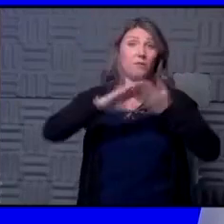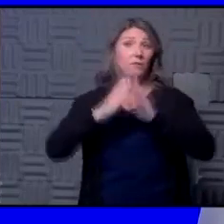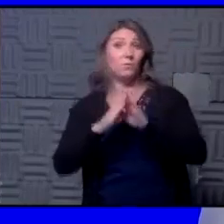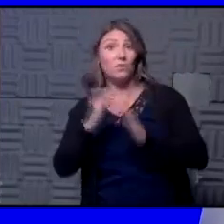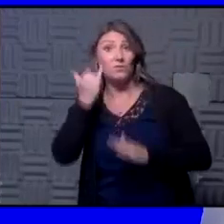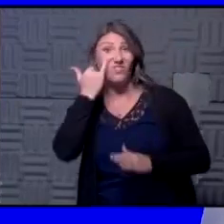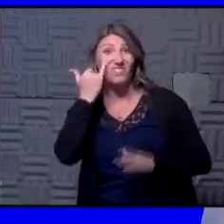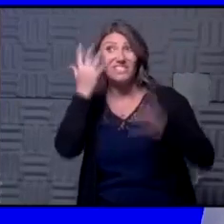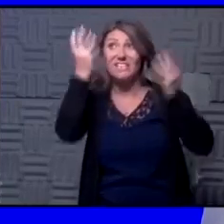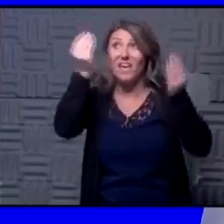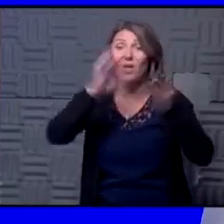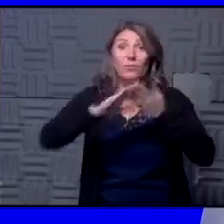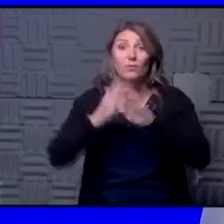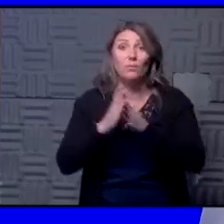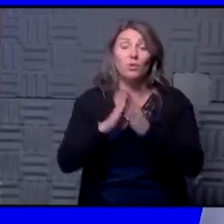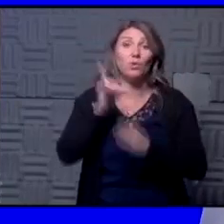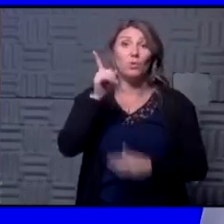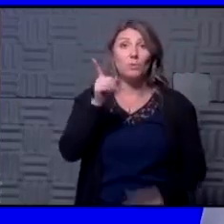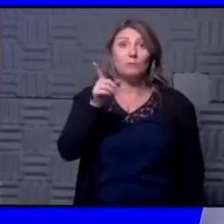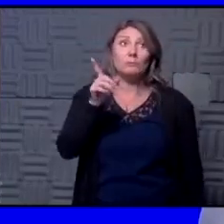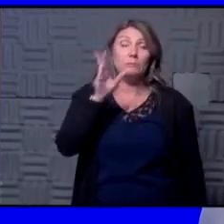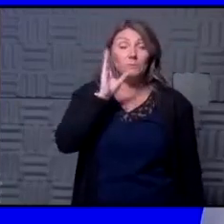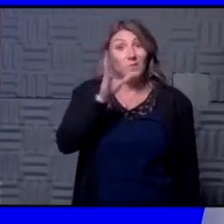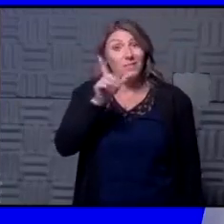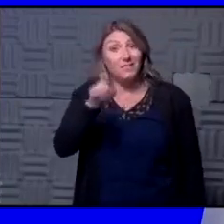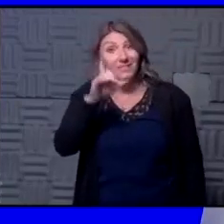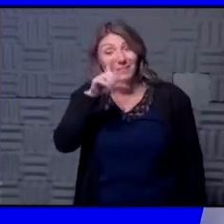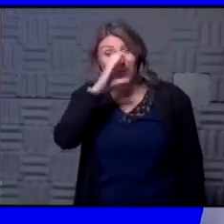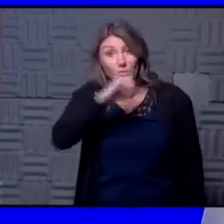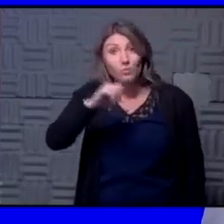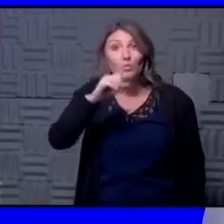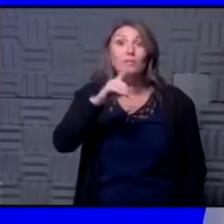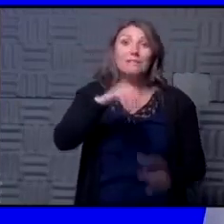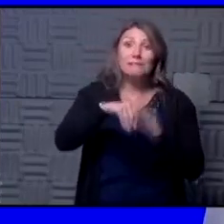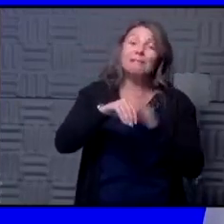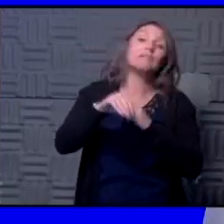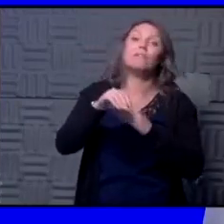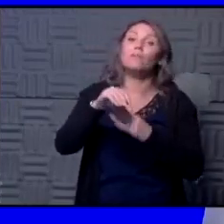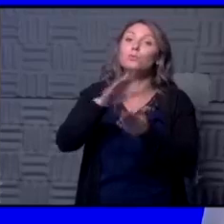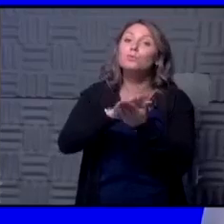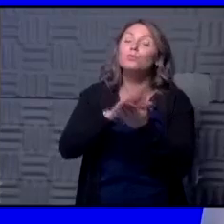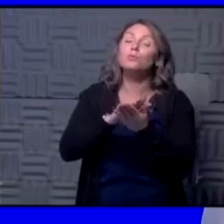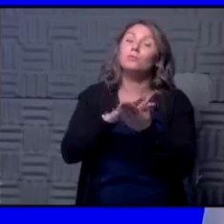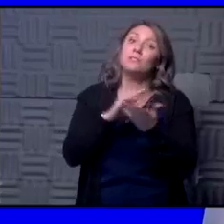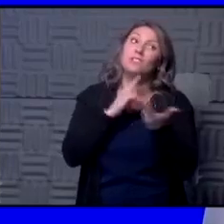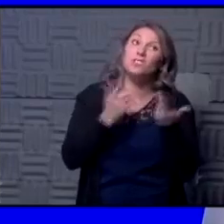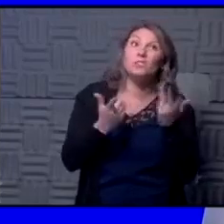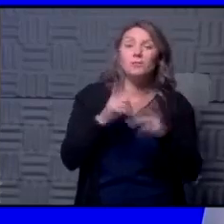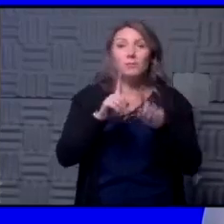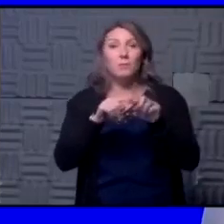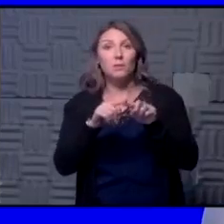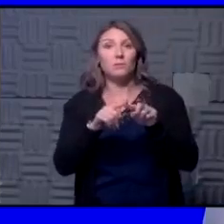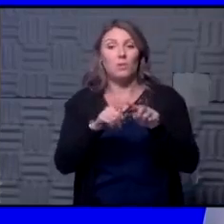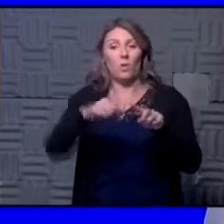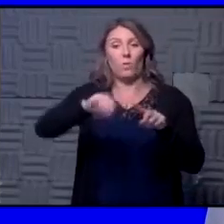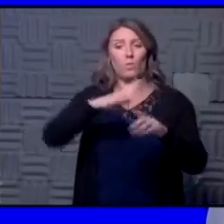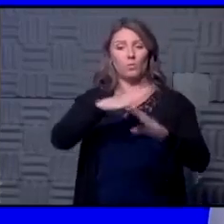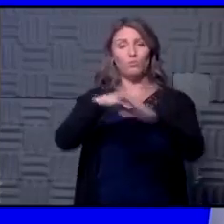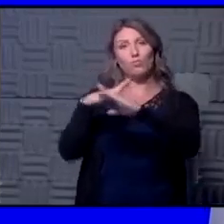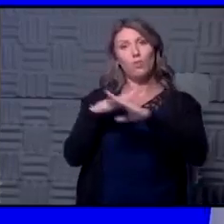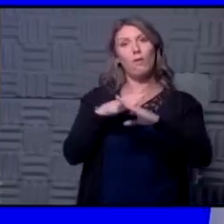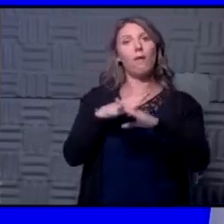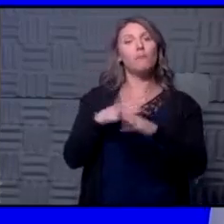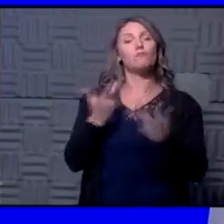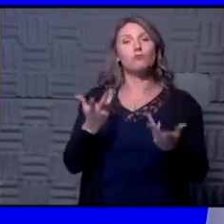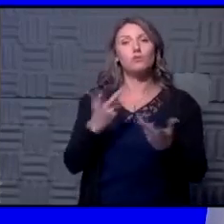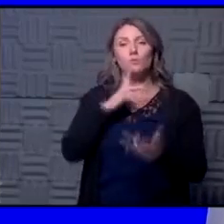the community you have to assume that it will be in the schools it's just a matter can you take those precautions to help reduce